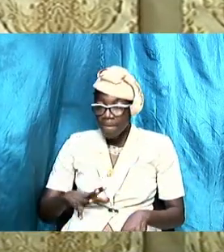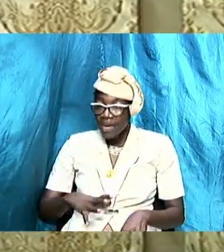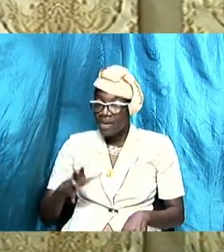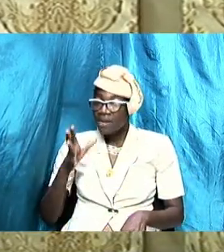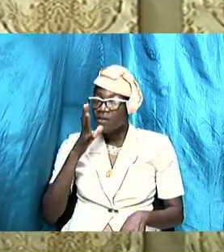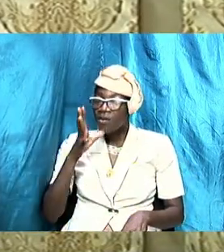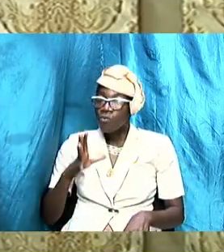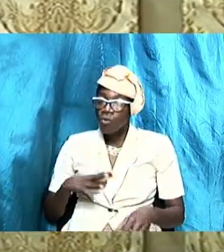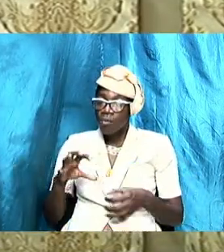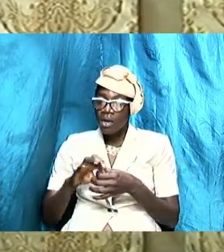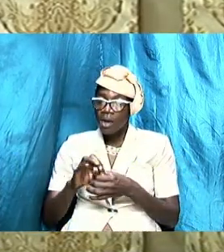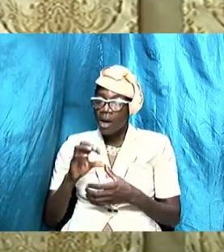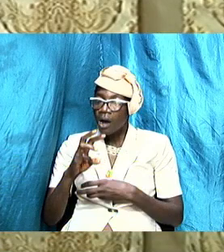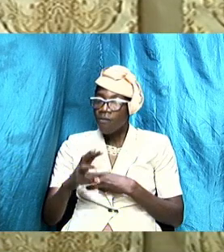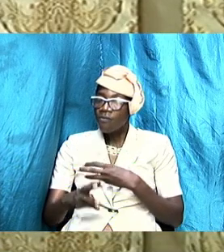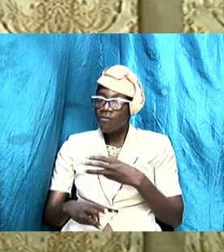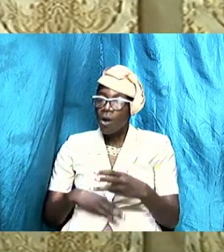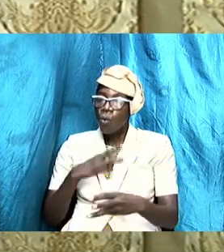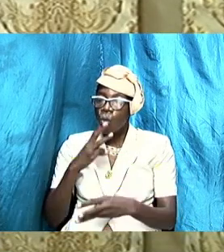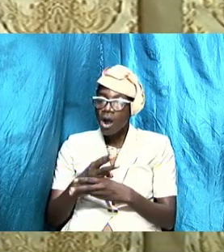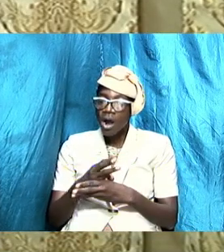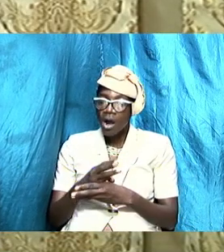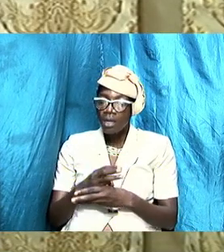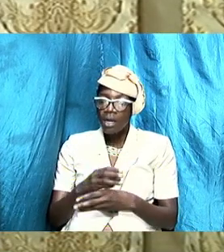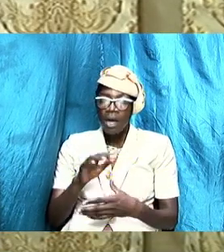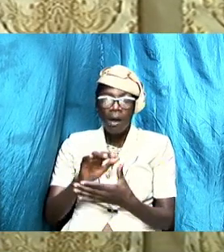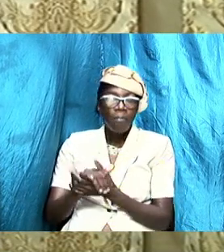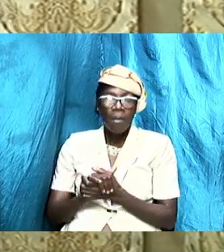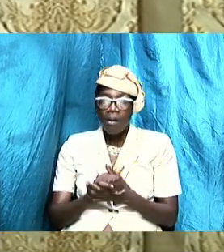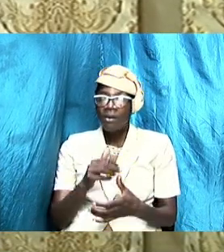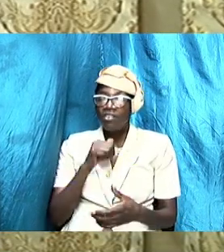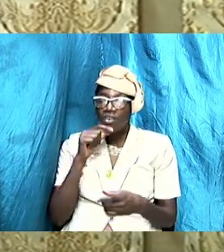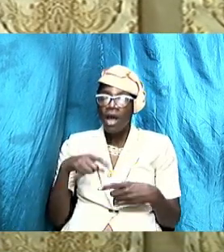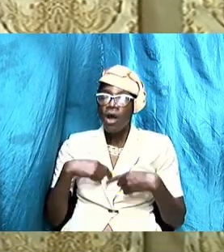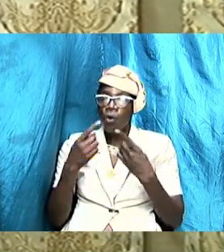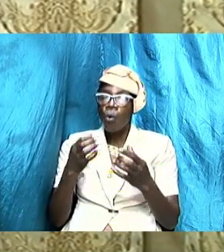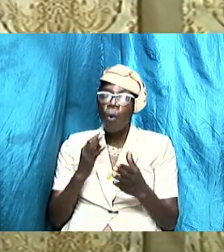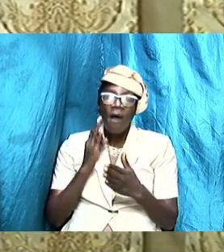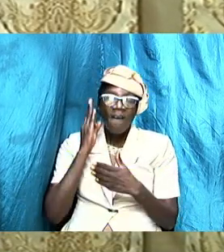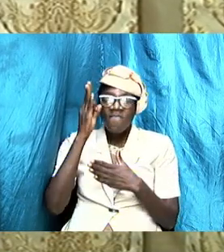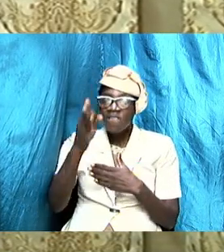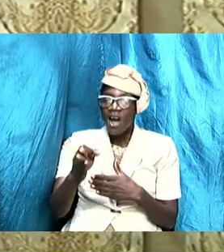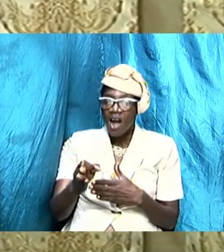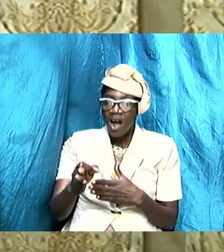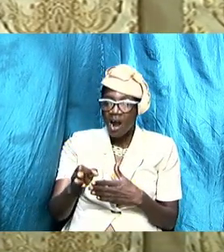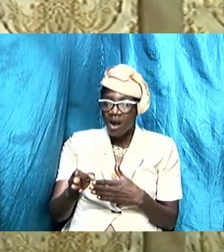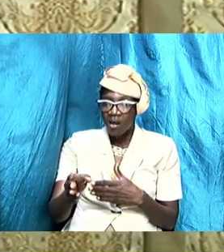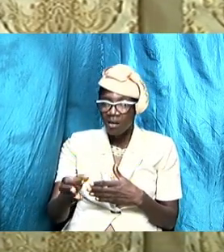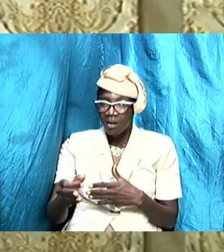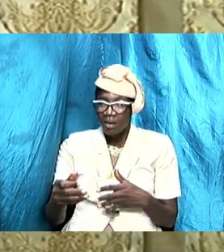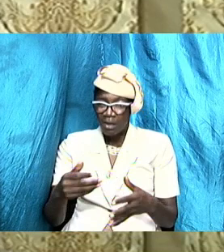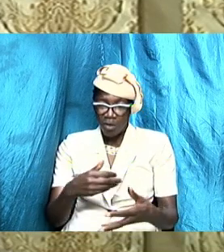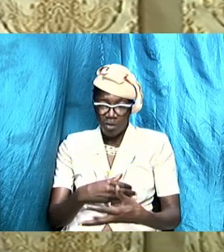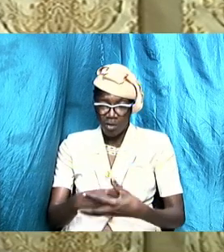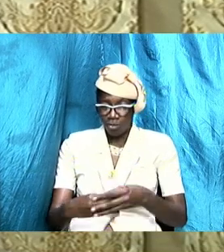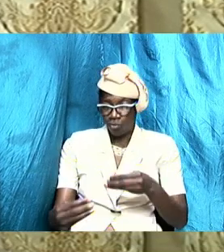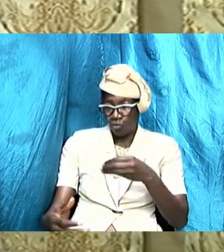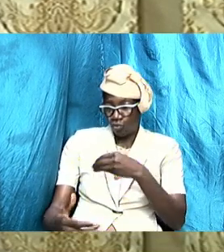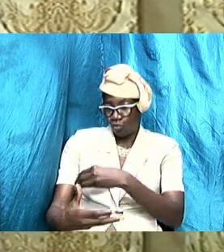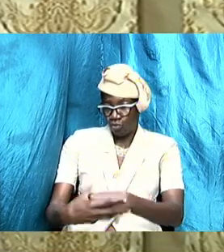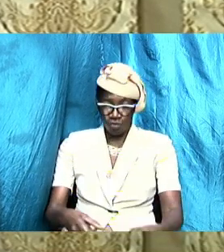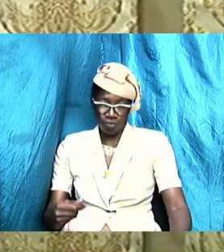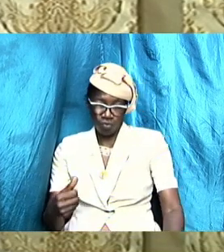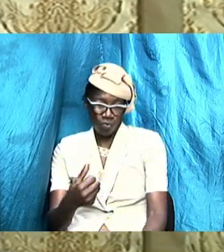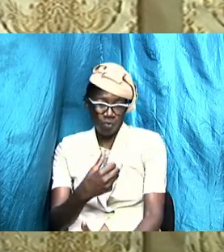your marriage will not go far you are becoming controlling and controlling in a way